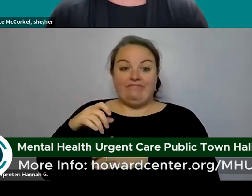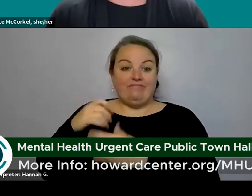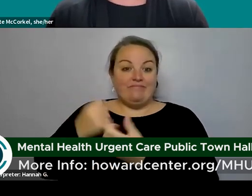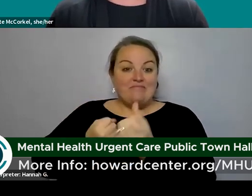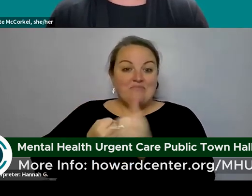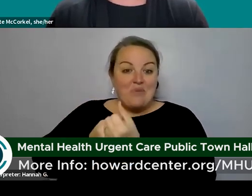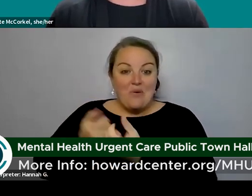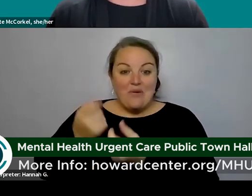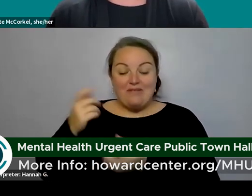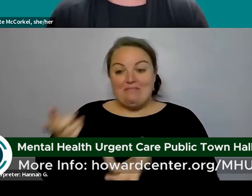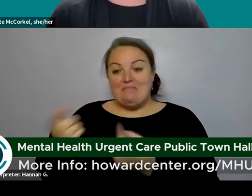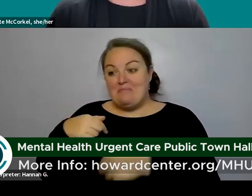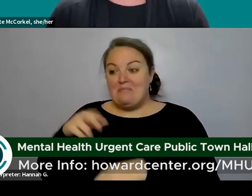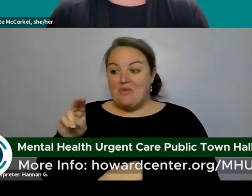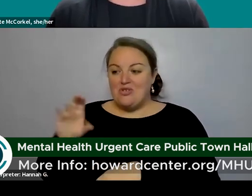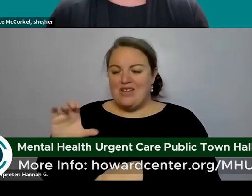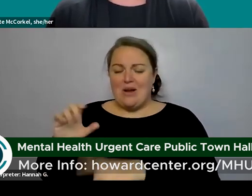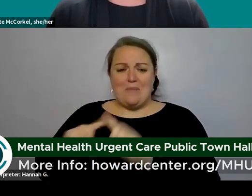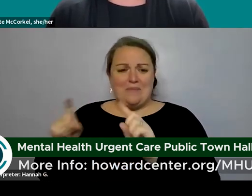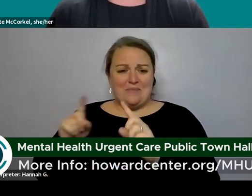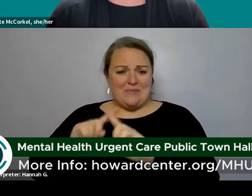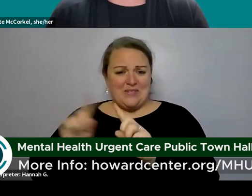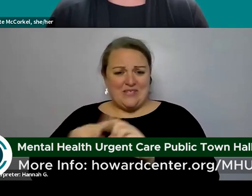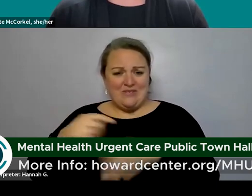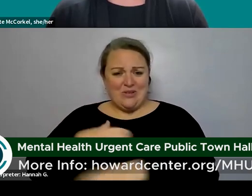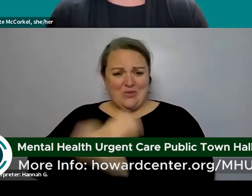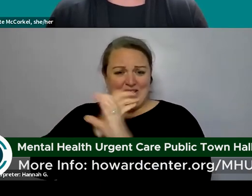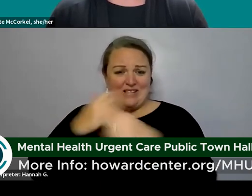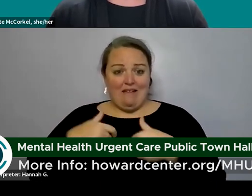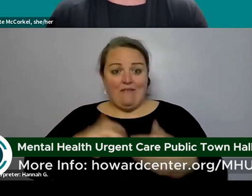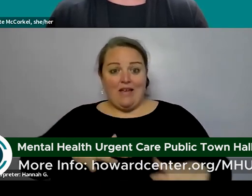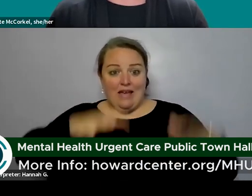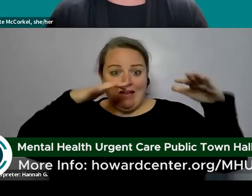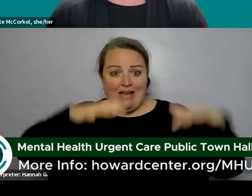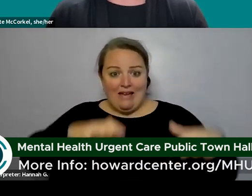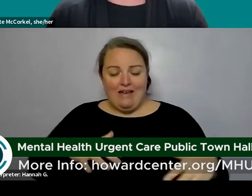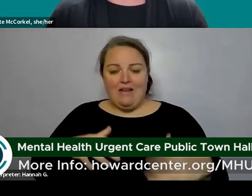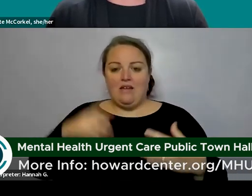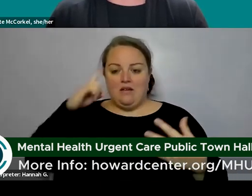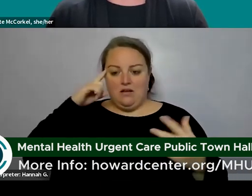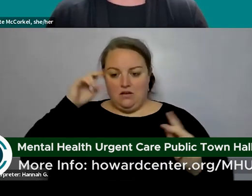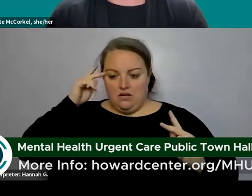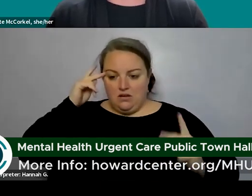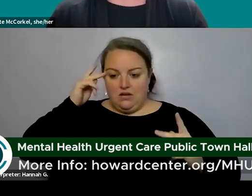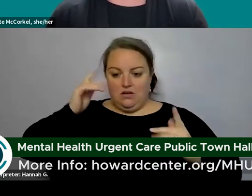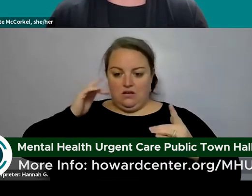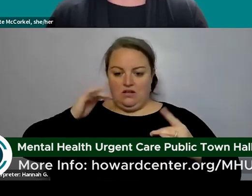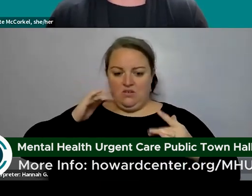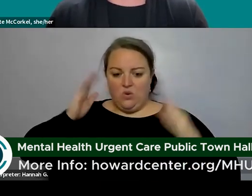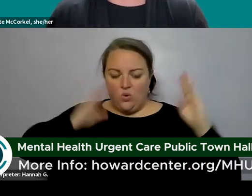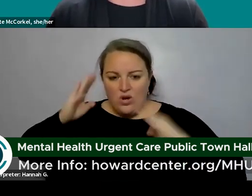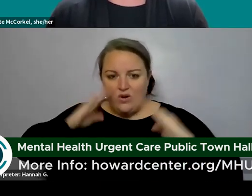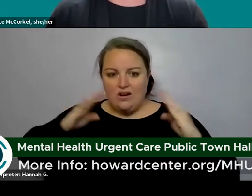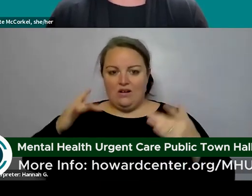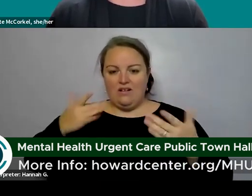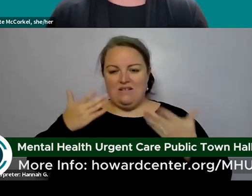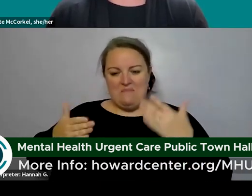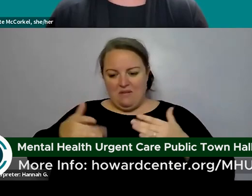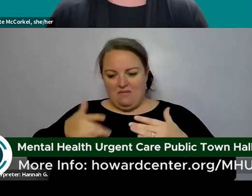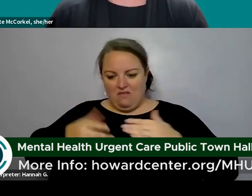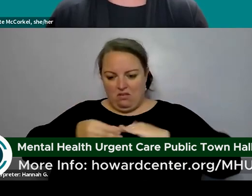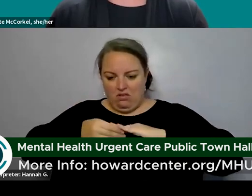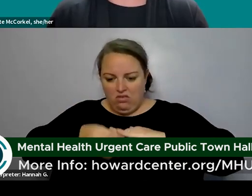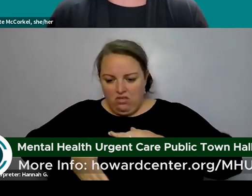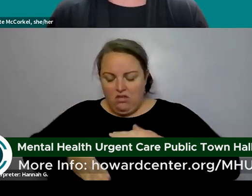someone may have thoughts um of anxiety a lot of worry thoughts they may be feeling really down they may be feeling completely